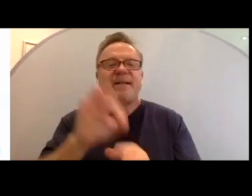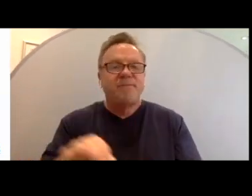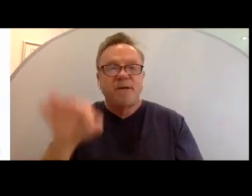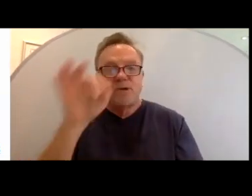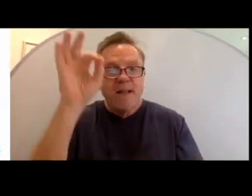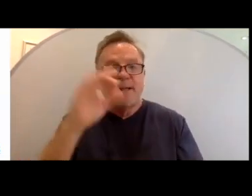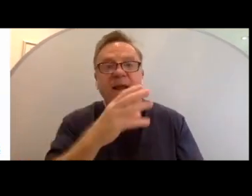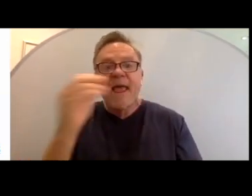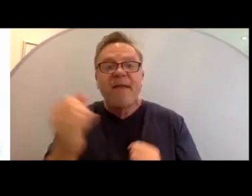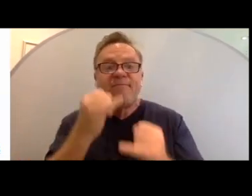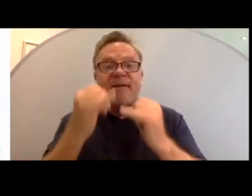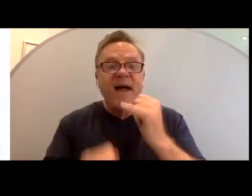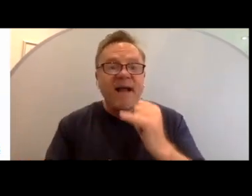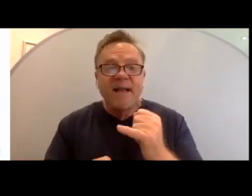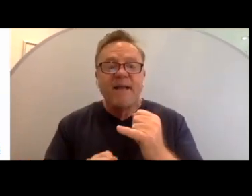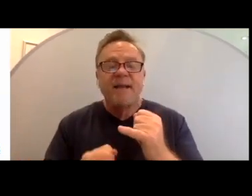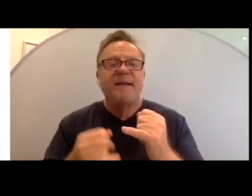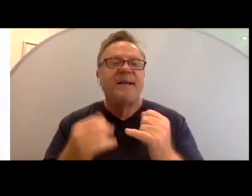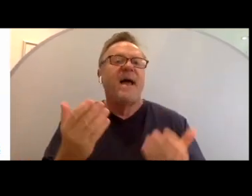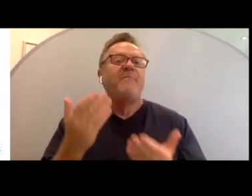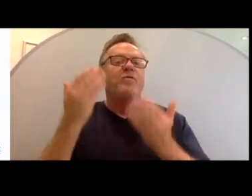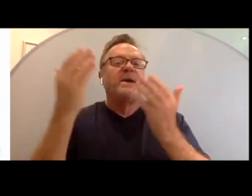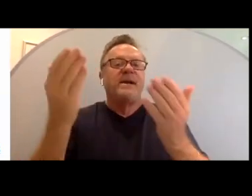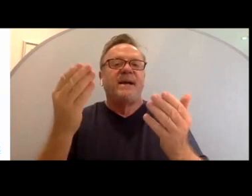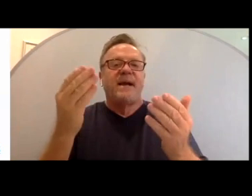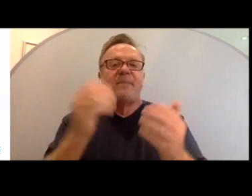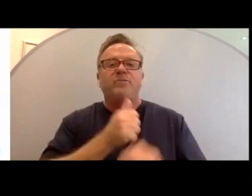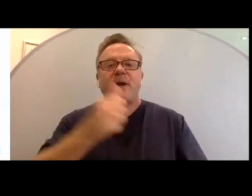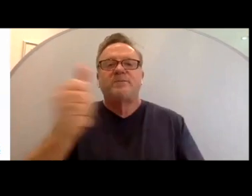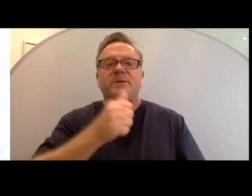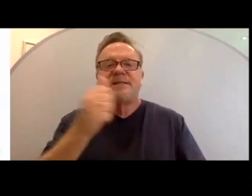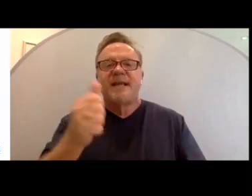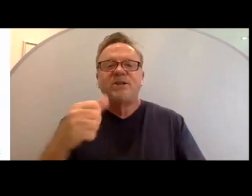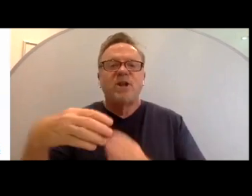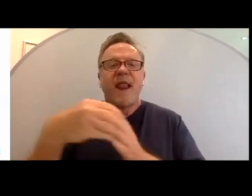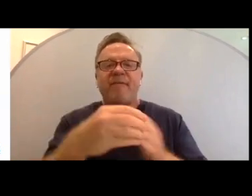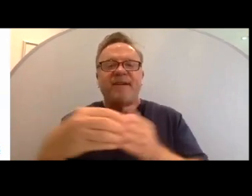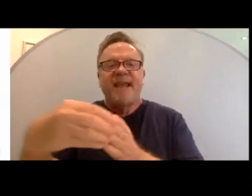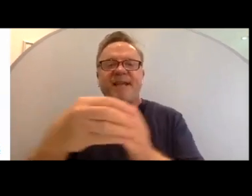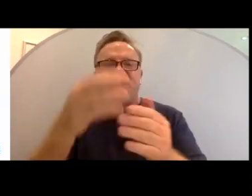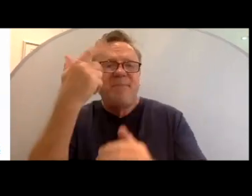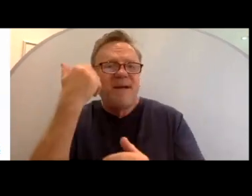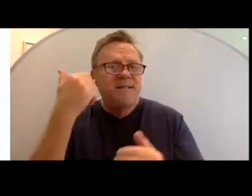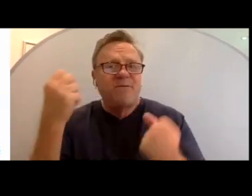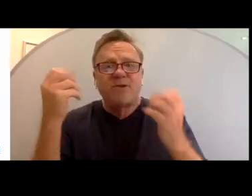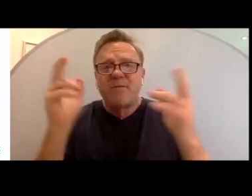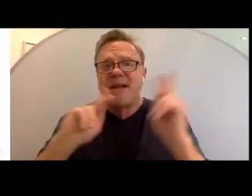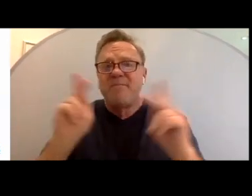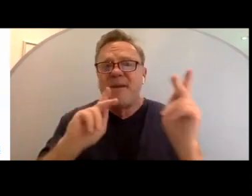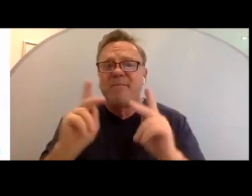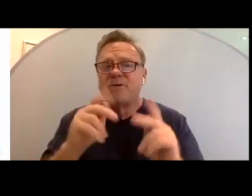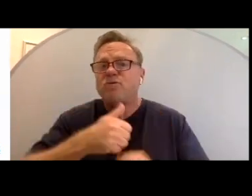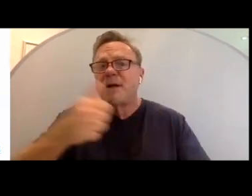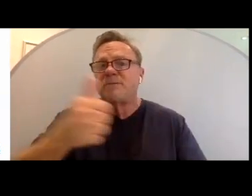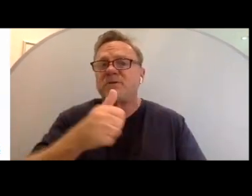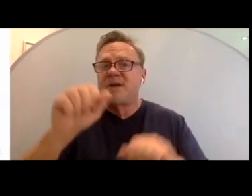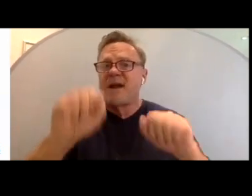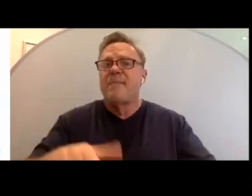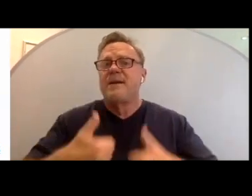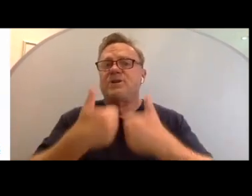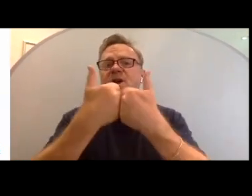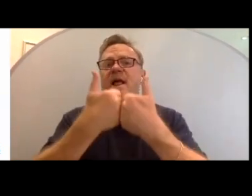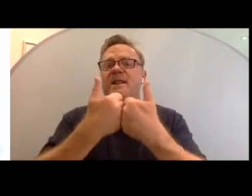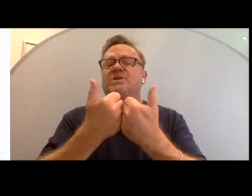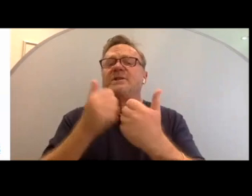And finally, I do bring up transportation navigation because for so many, transportation can be a challenge of